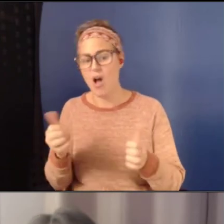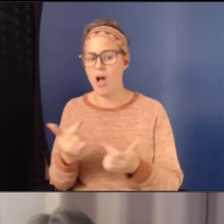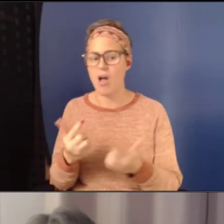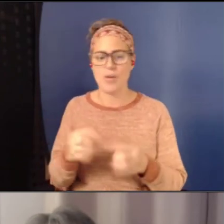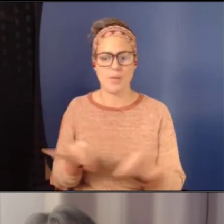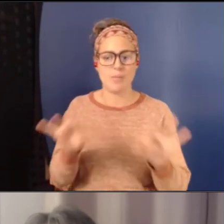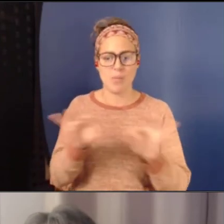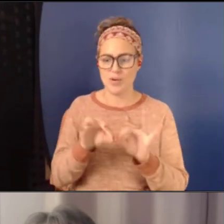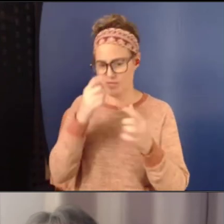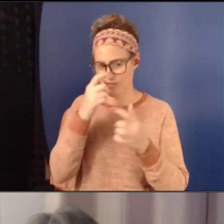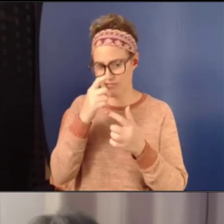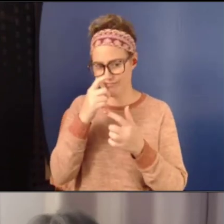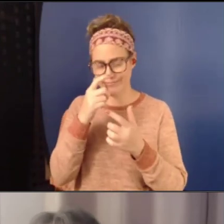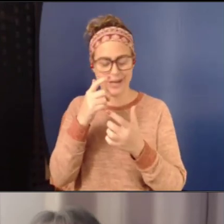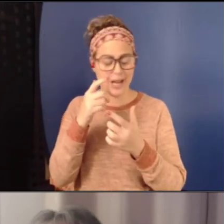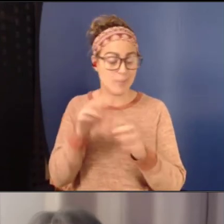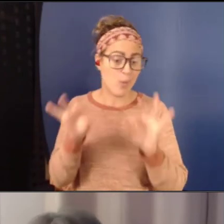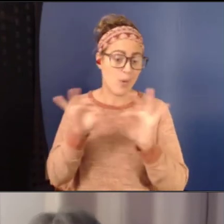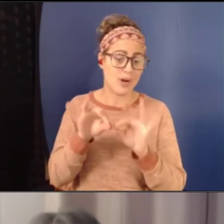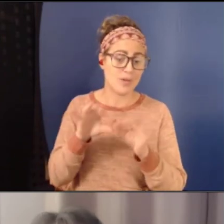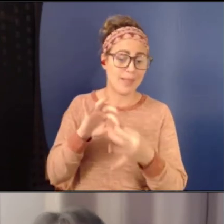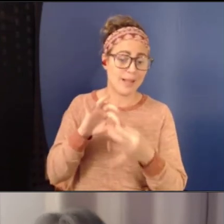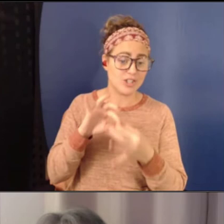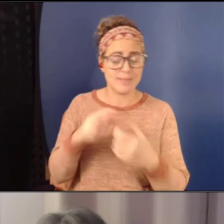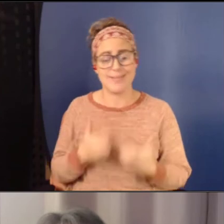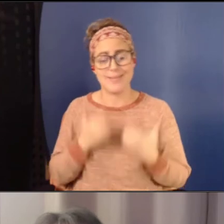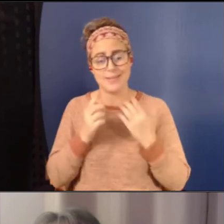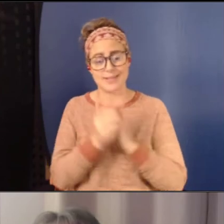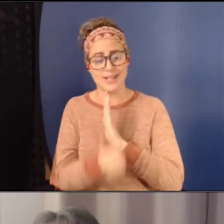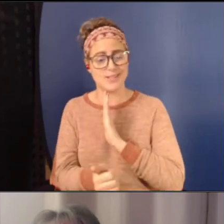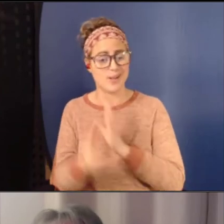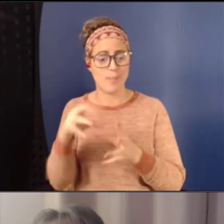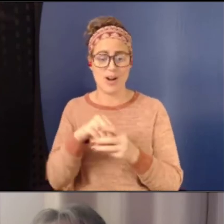and life skills that should be part of every student's education.